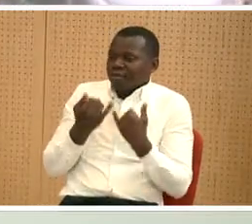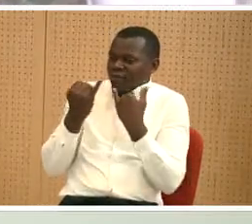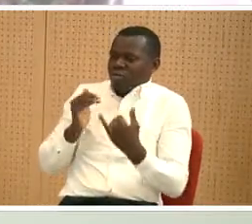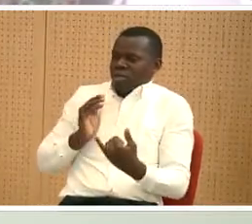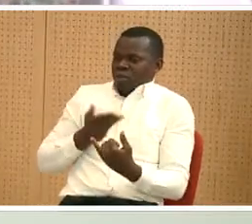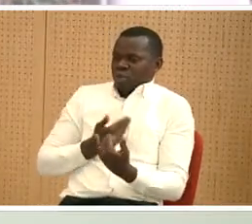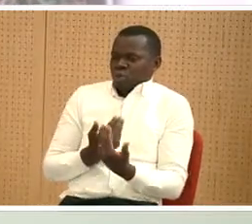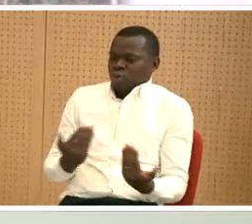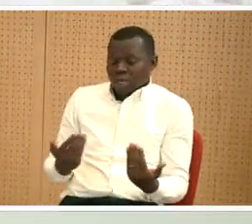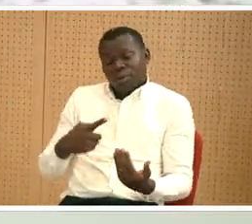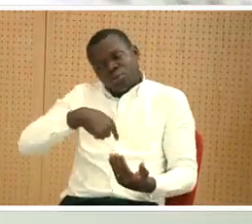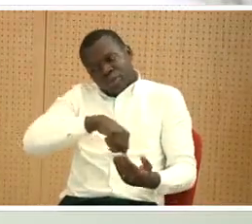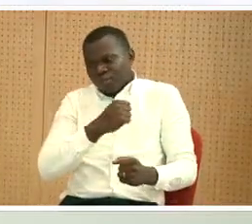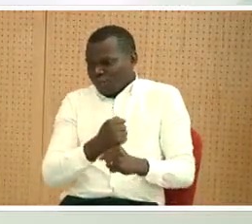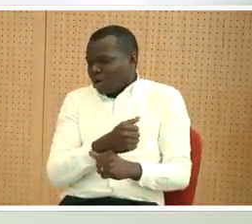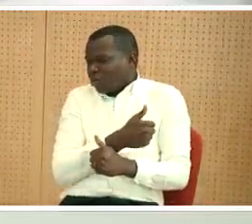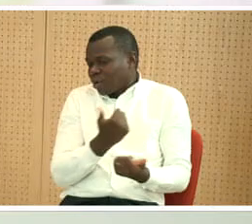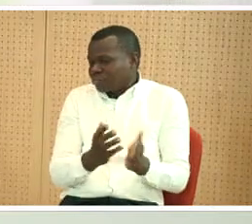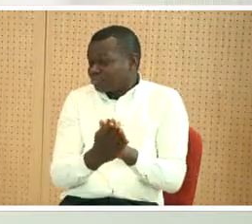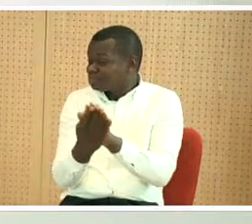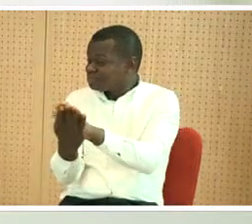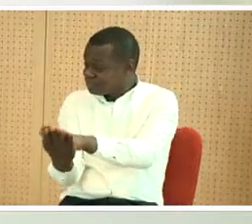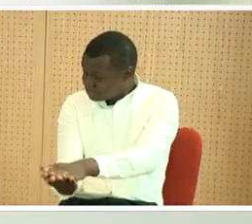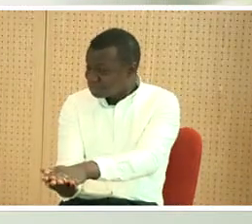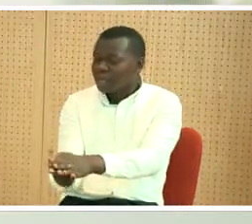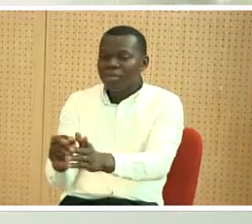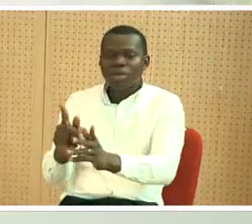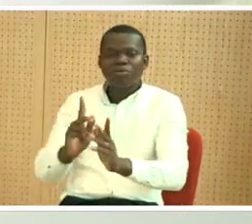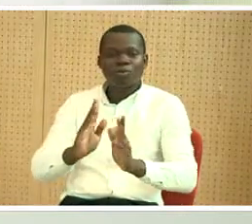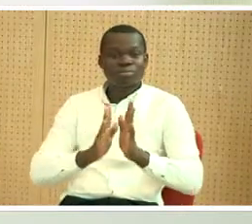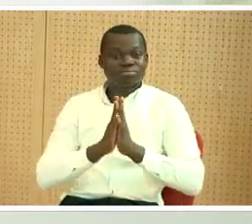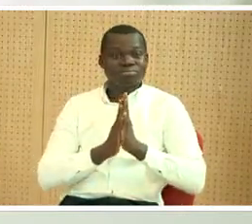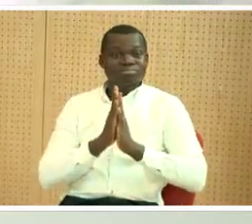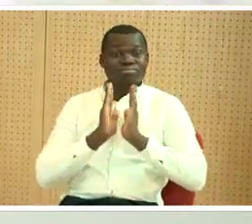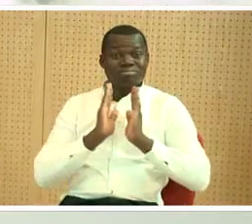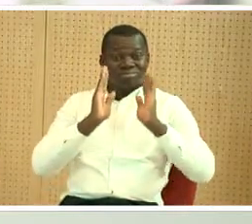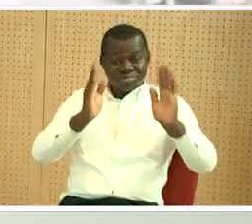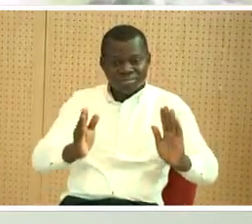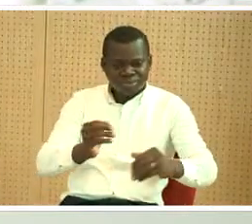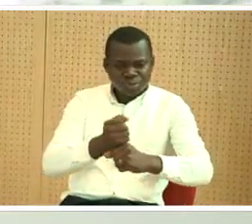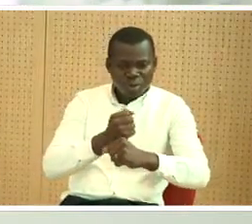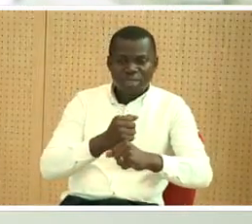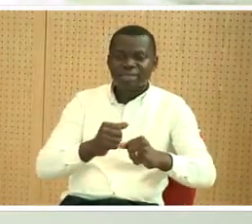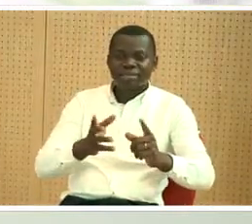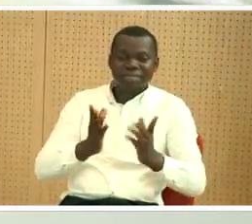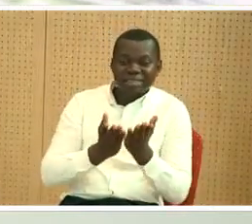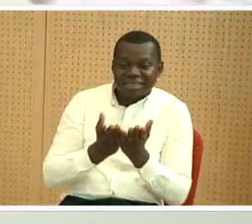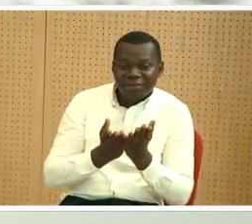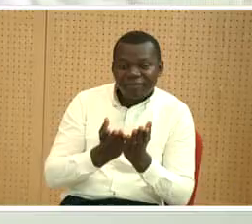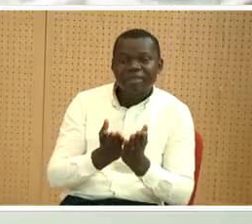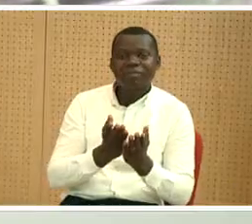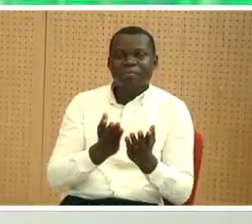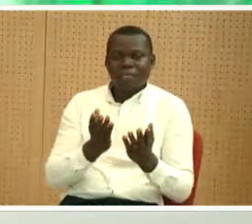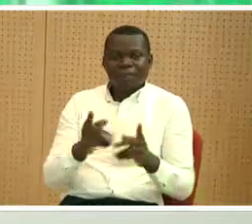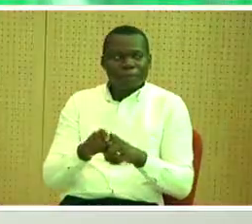we did it we are committed to doing serving and establishing through our